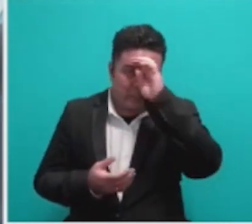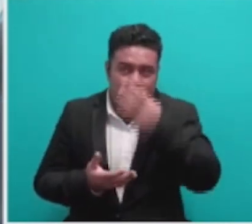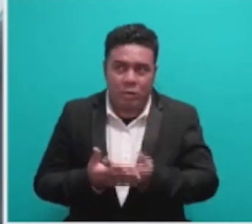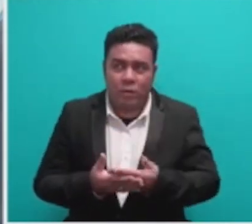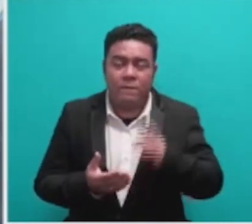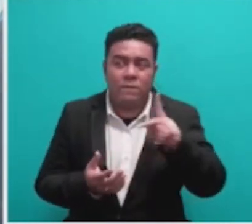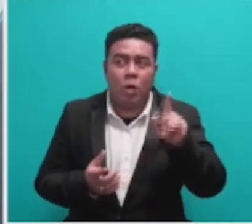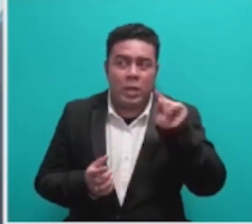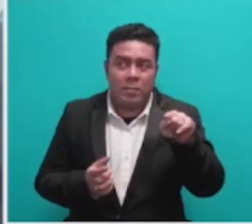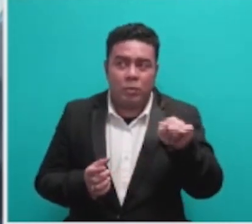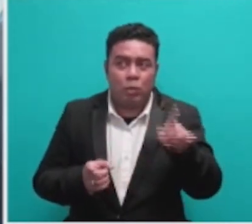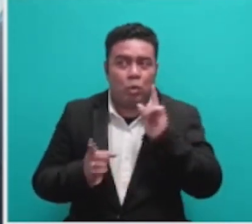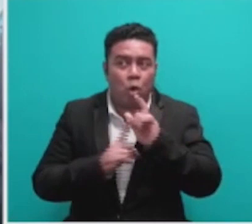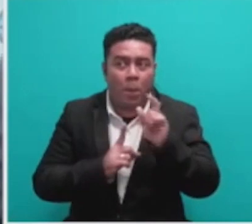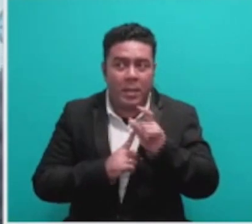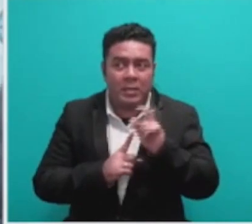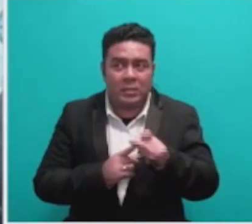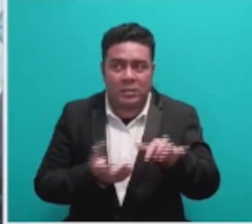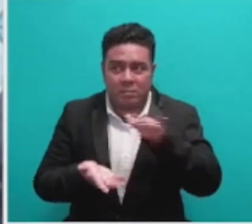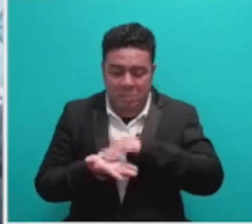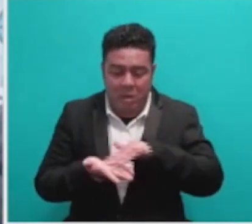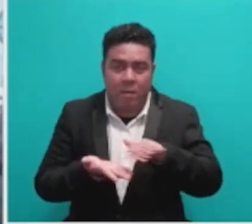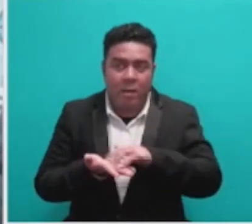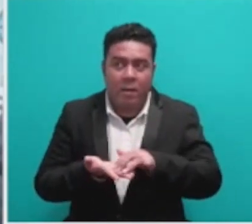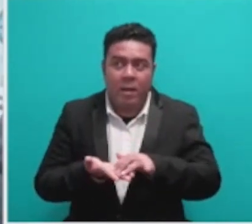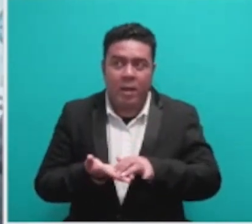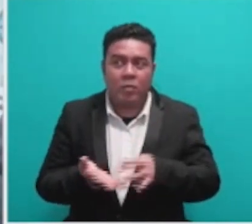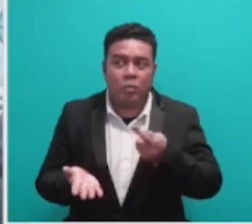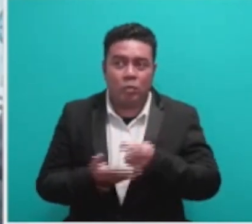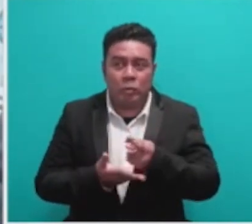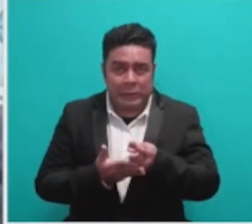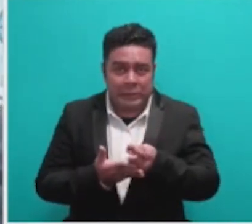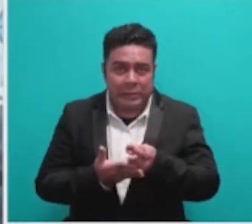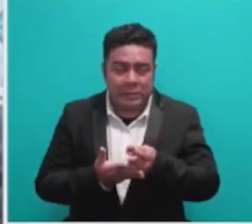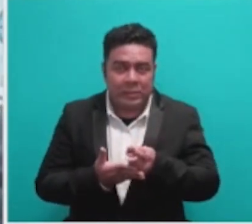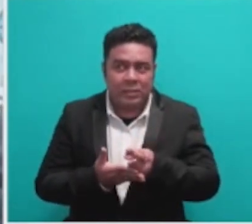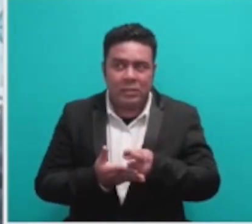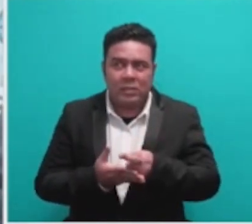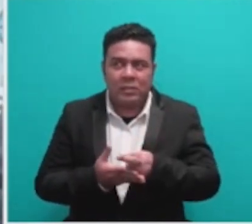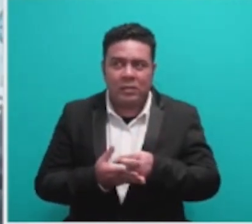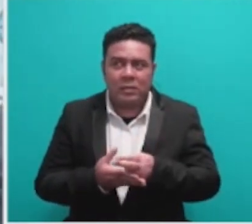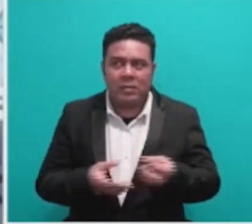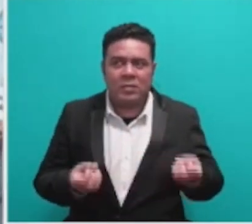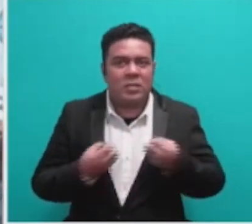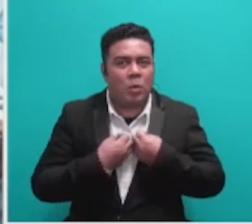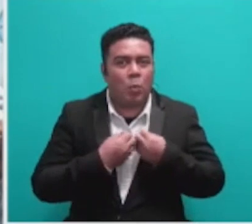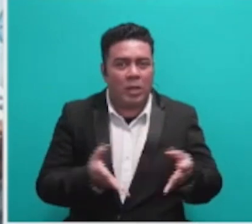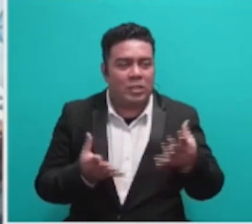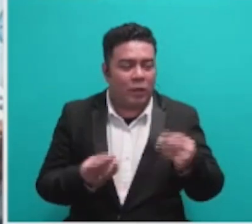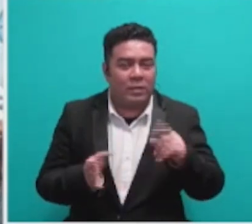for him to comment on the semantics, it really, you know, it's just a waste of time.